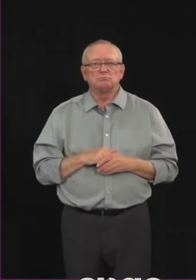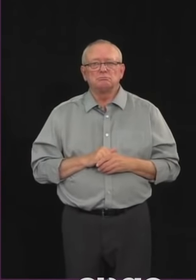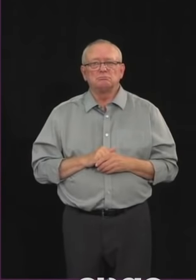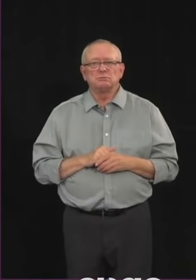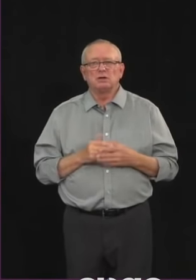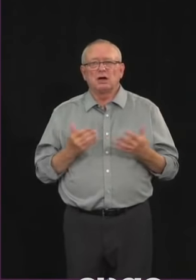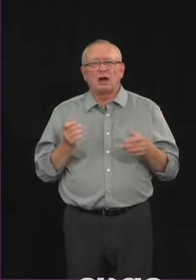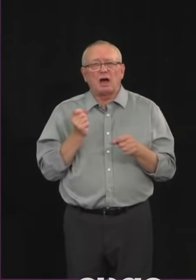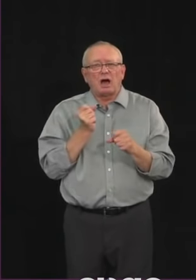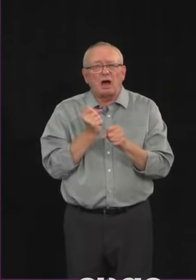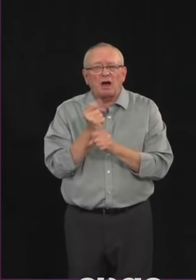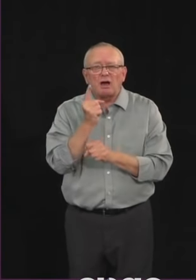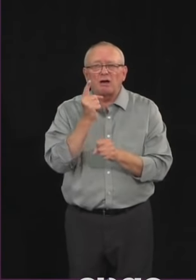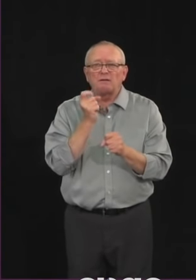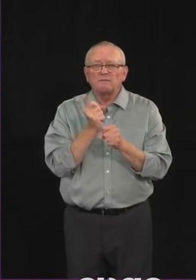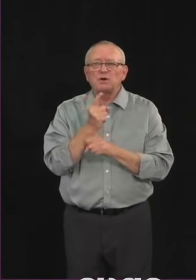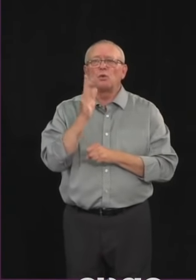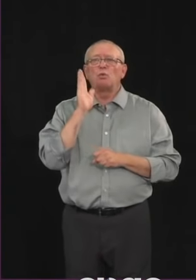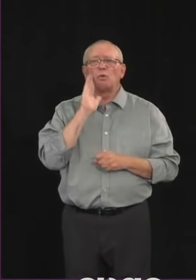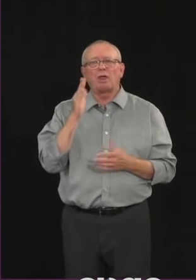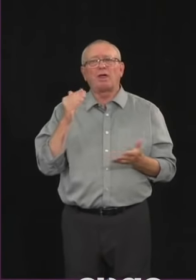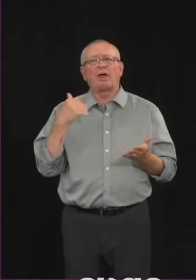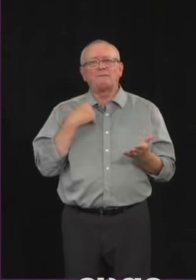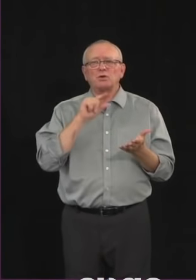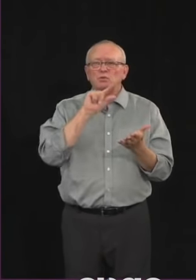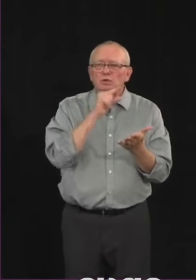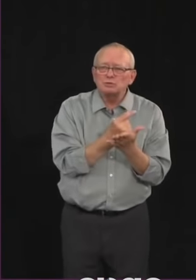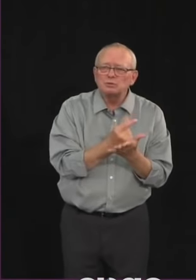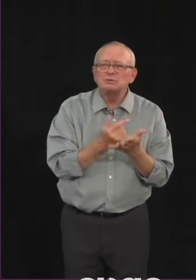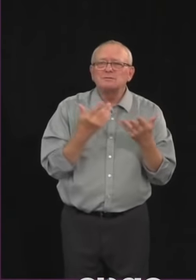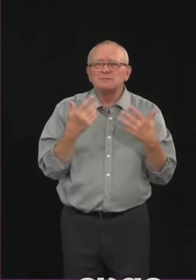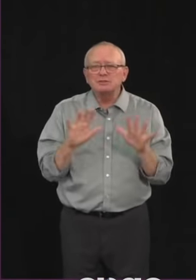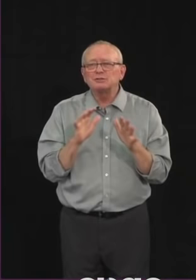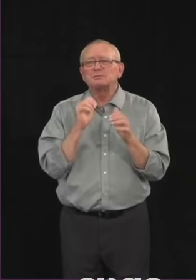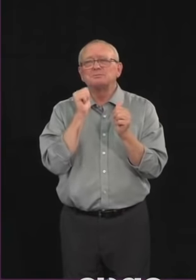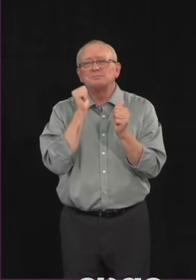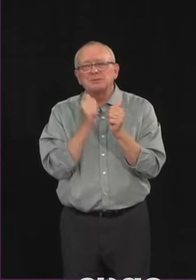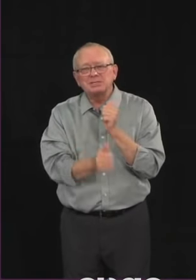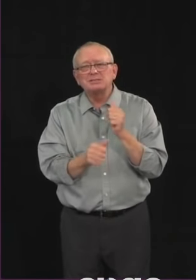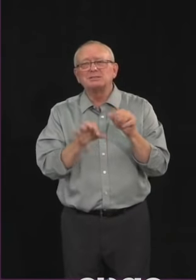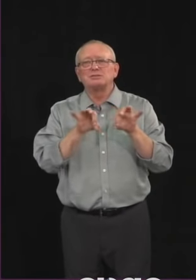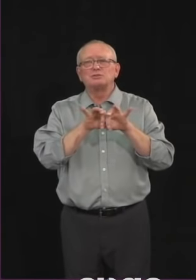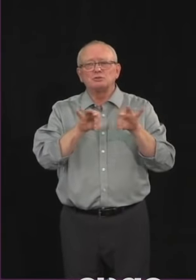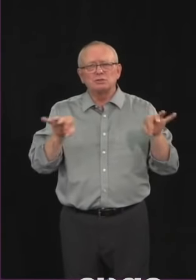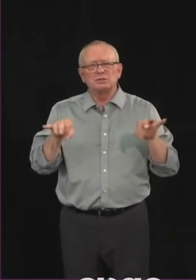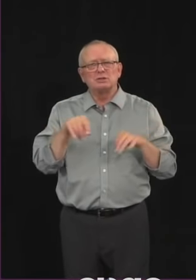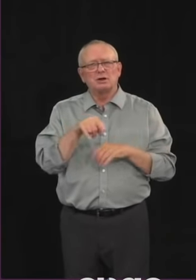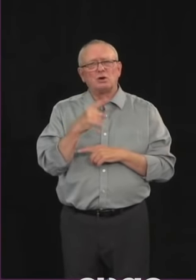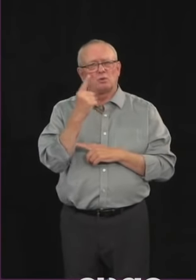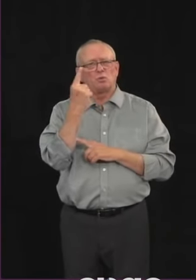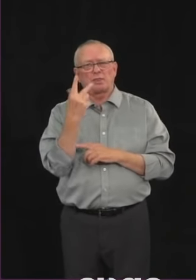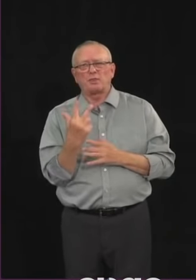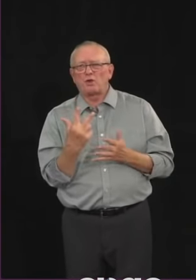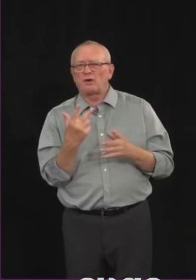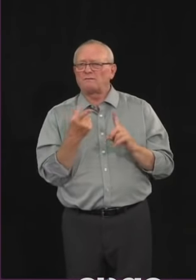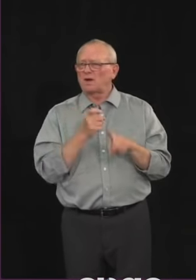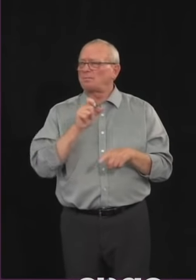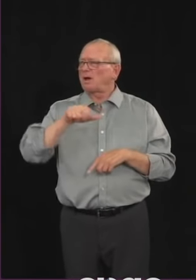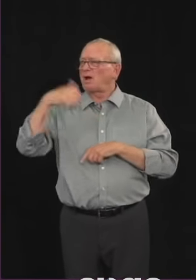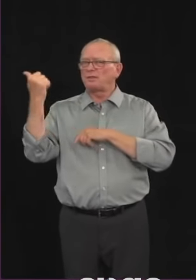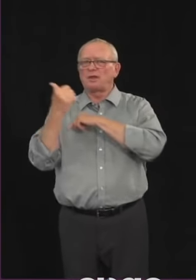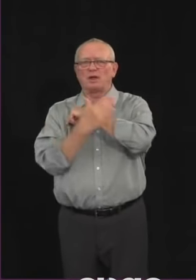imgs they're an important part of of our health system and they deserve that respect that they uh well